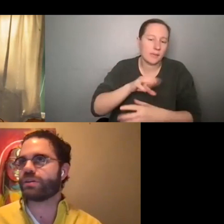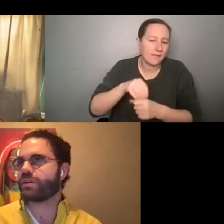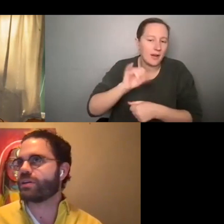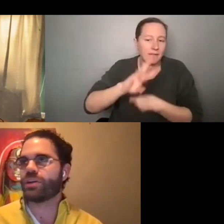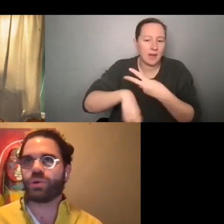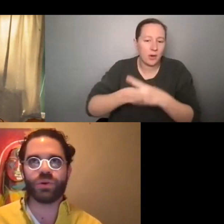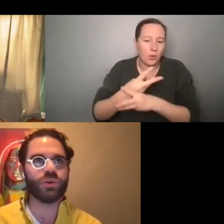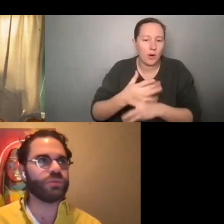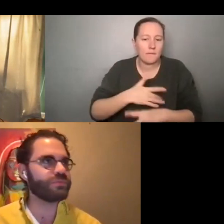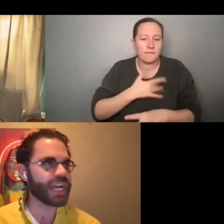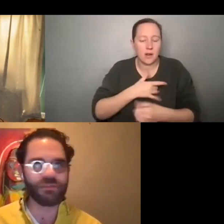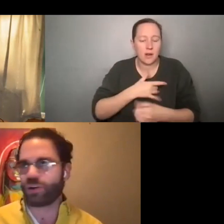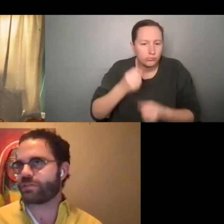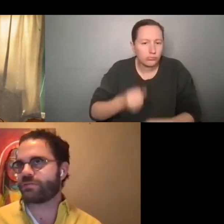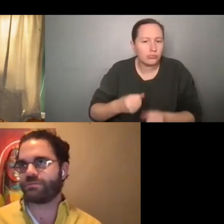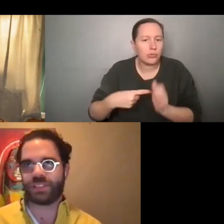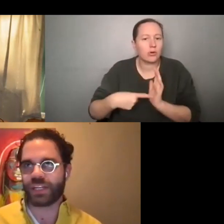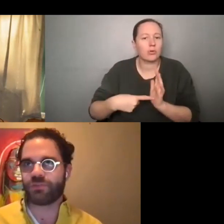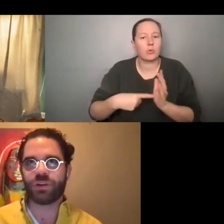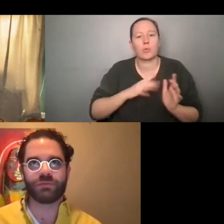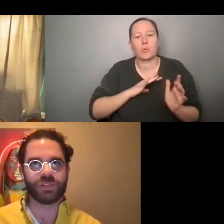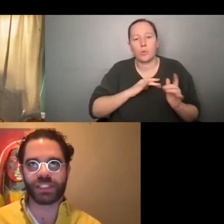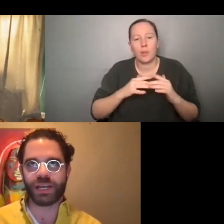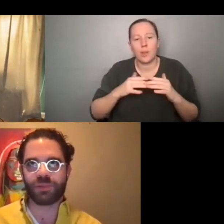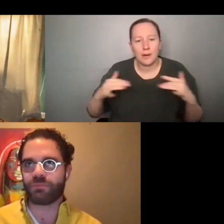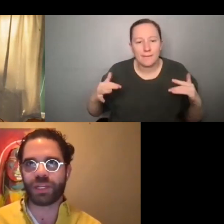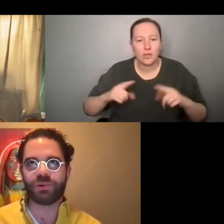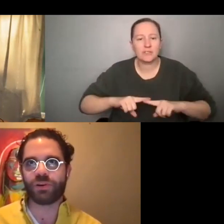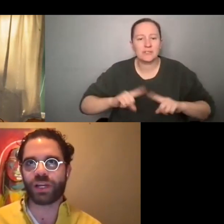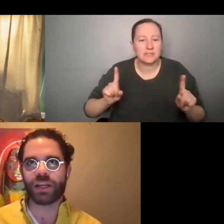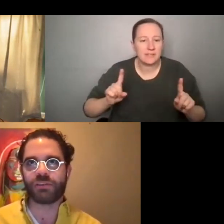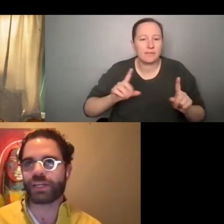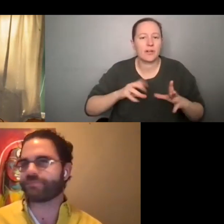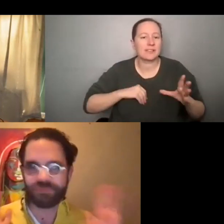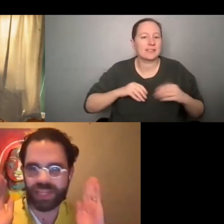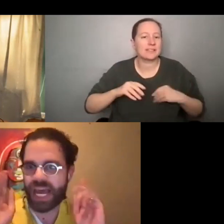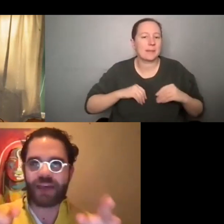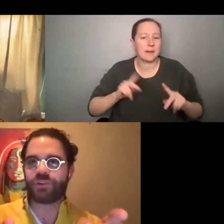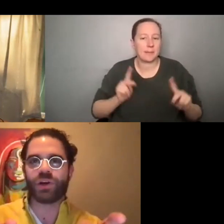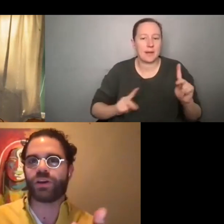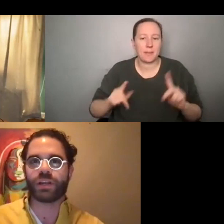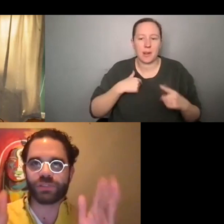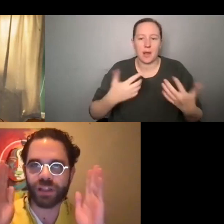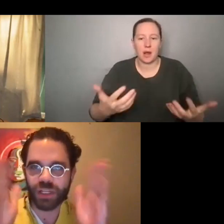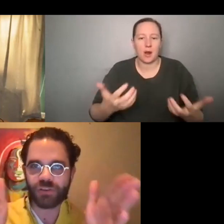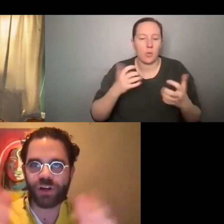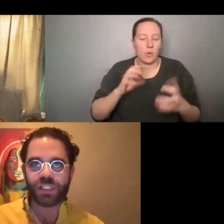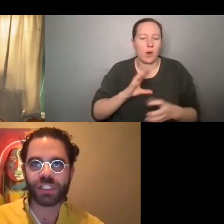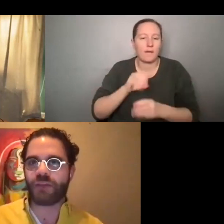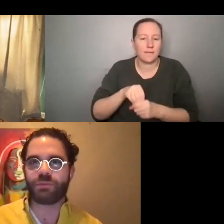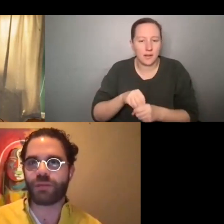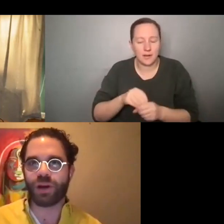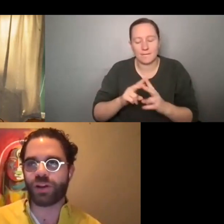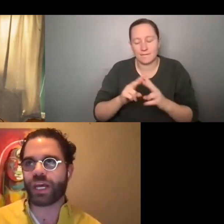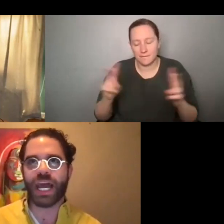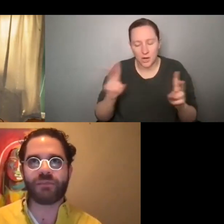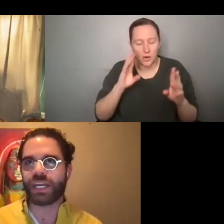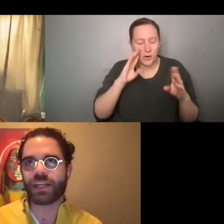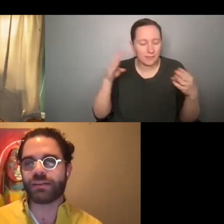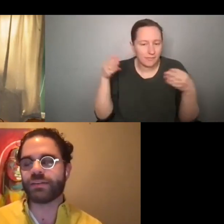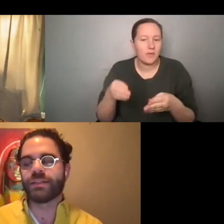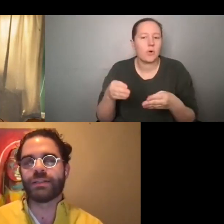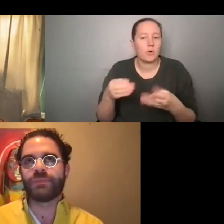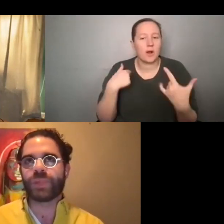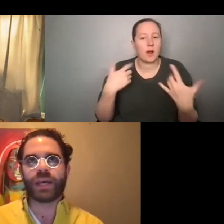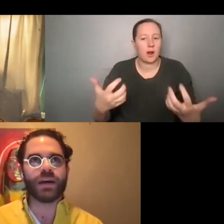a bunch of cool, diverse, different, accepting people. And I was like, I have to go there. It was a linear focus. I have to be a part of that.